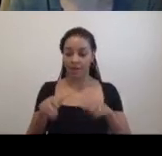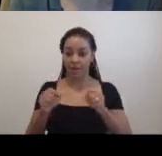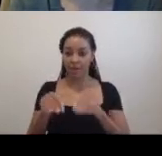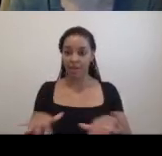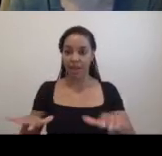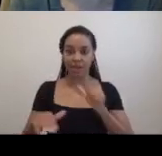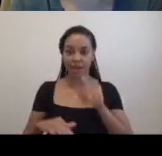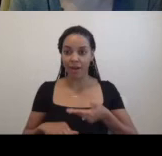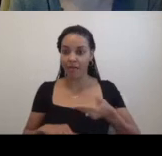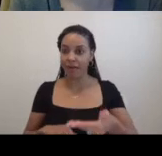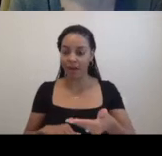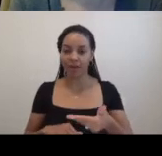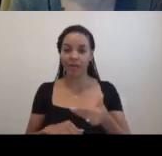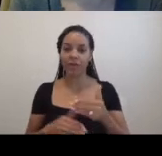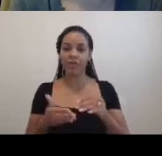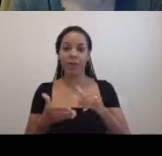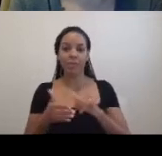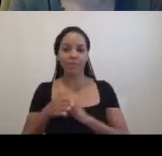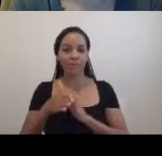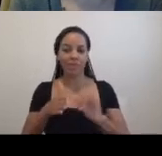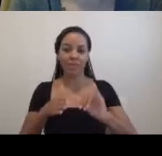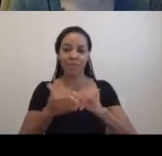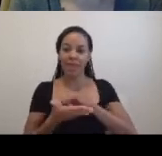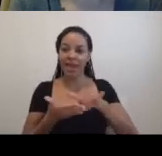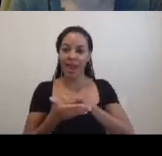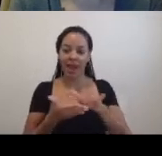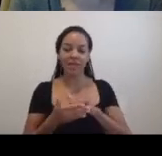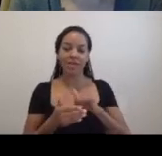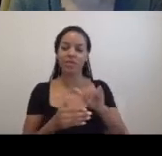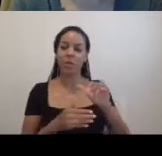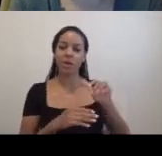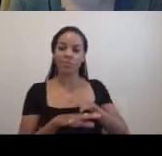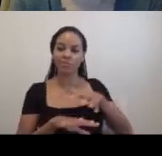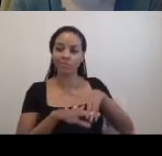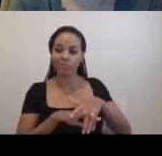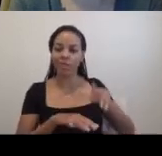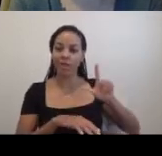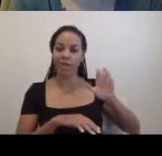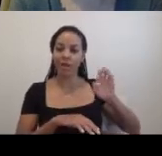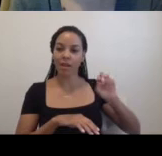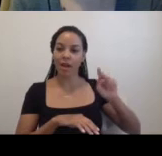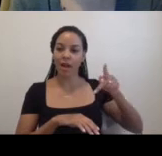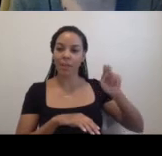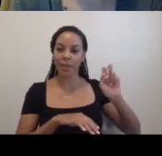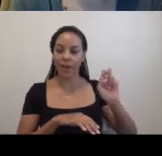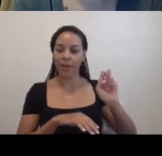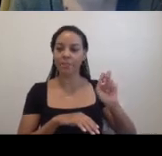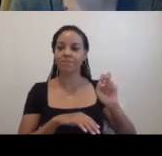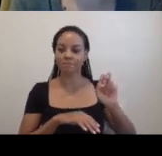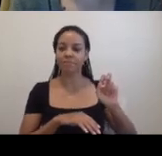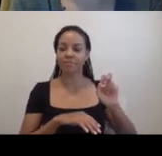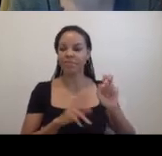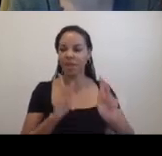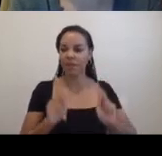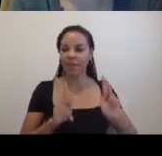and I'm speaking to you from Manhattan on the unceded territory of the Lenape and other Indigenous peoples. Access and language